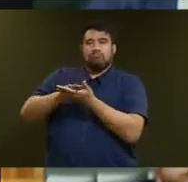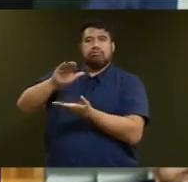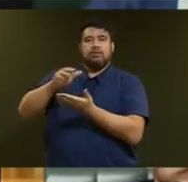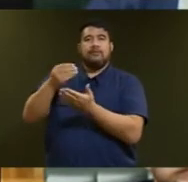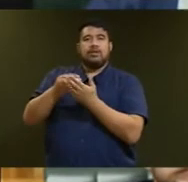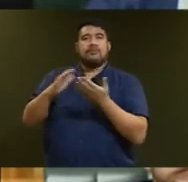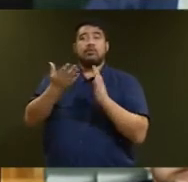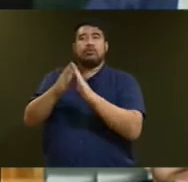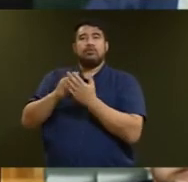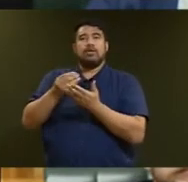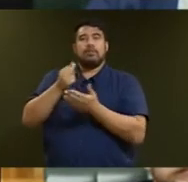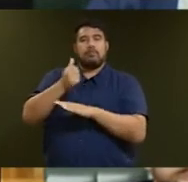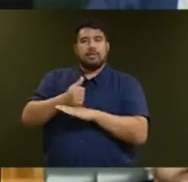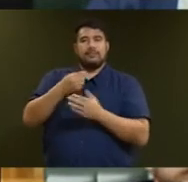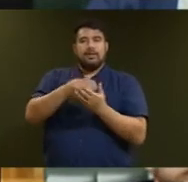-based